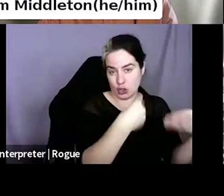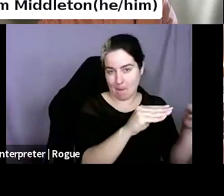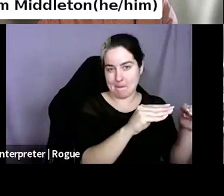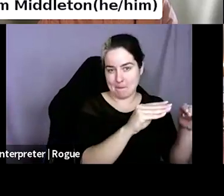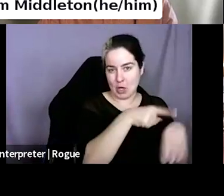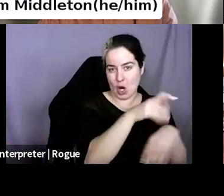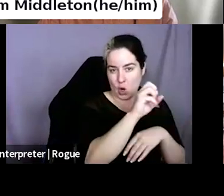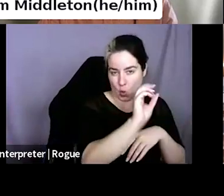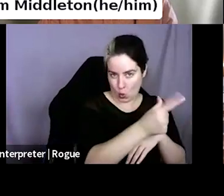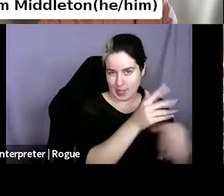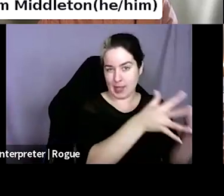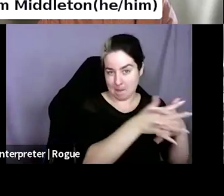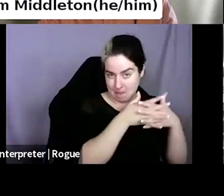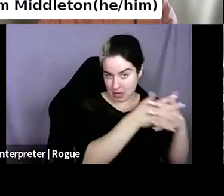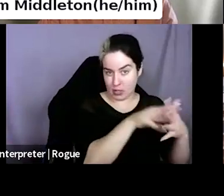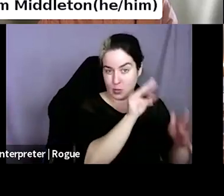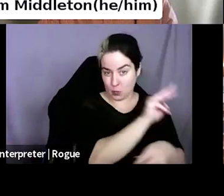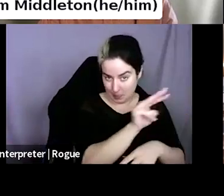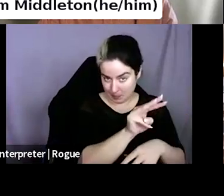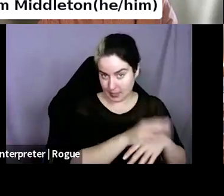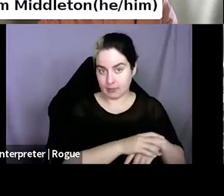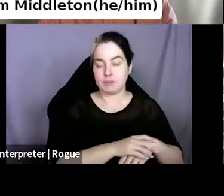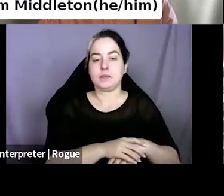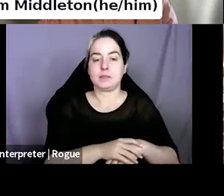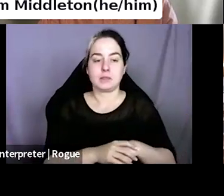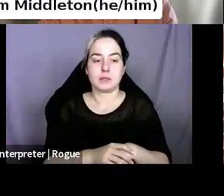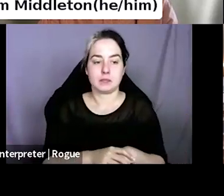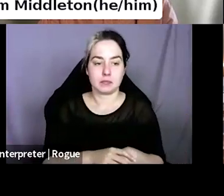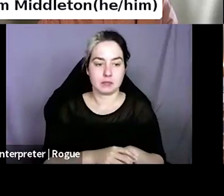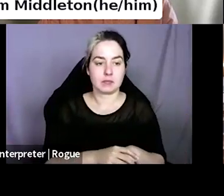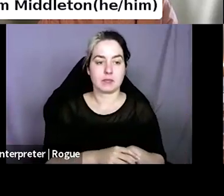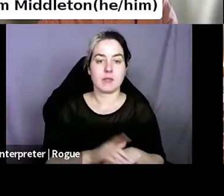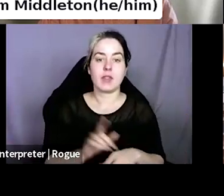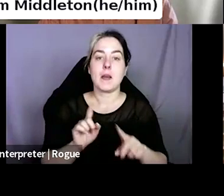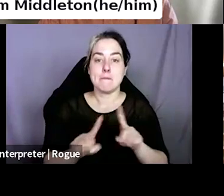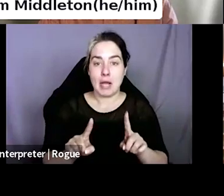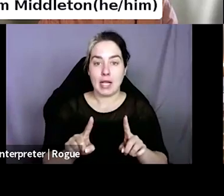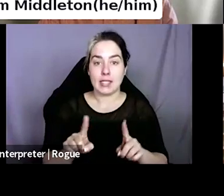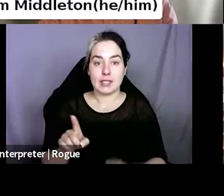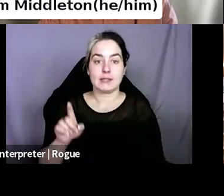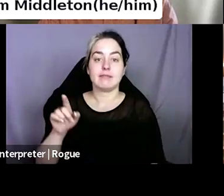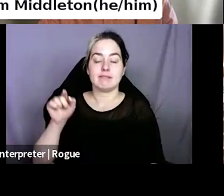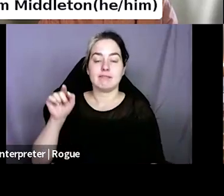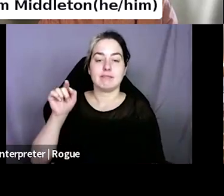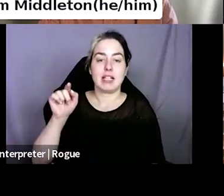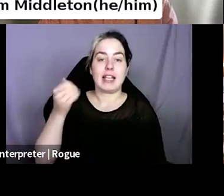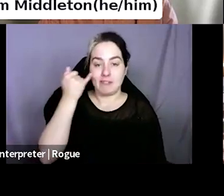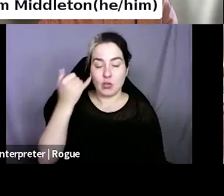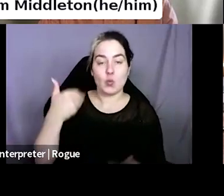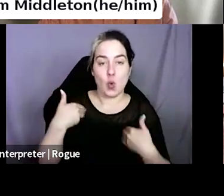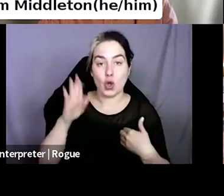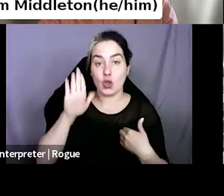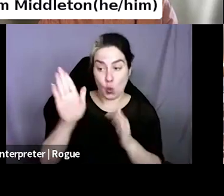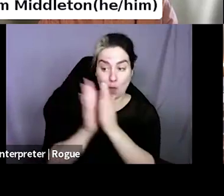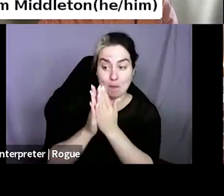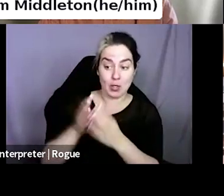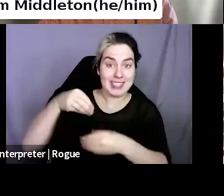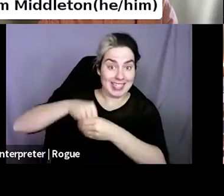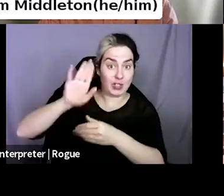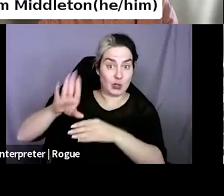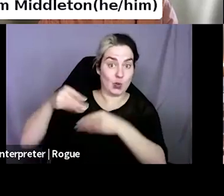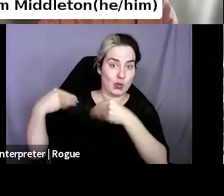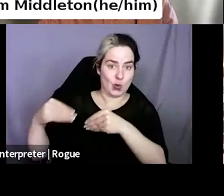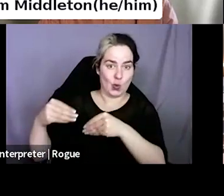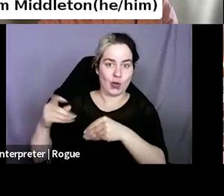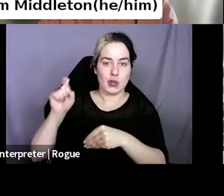listed. Um, you do however, have to be a book manager customer for it to actually show your inventory and link directly to you. So that's a,